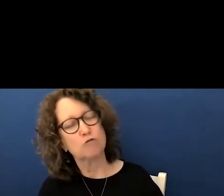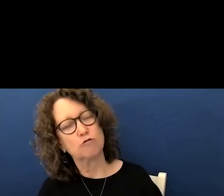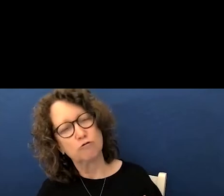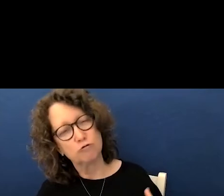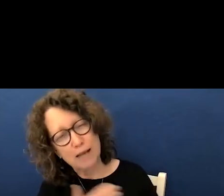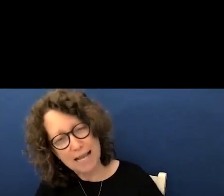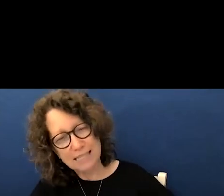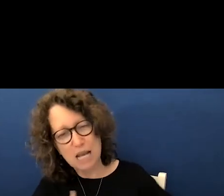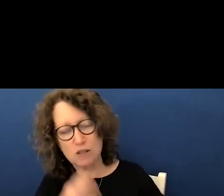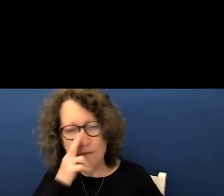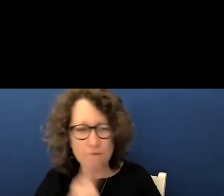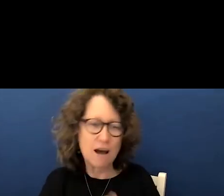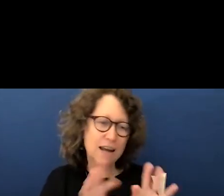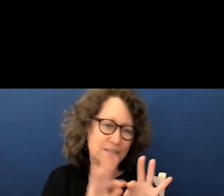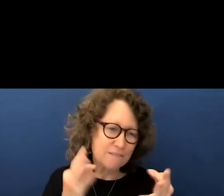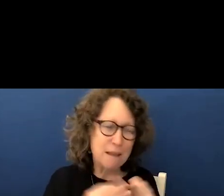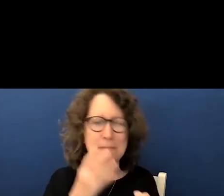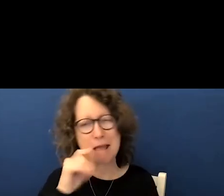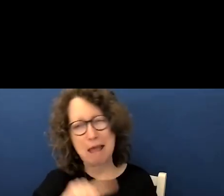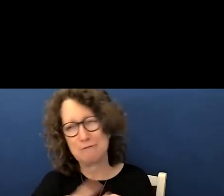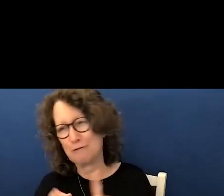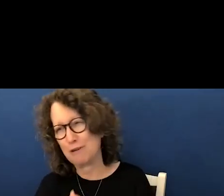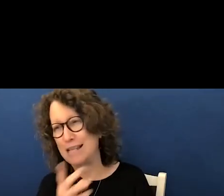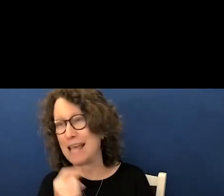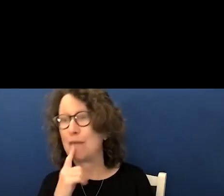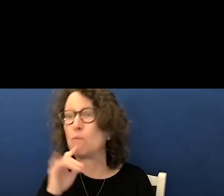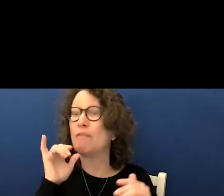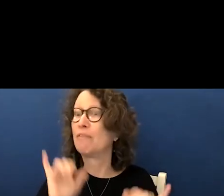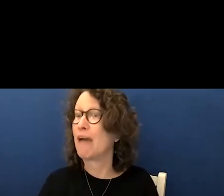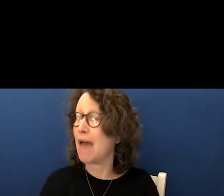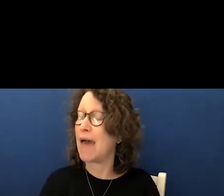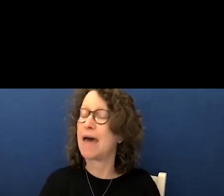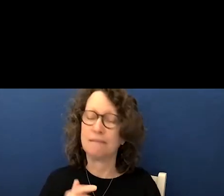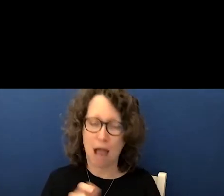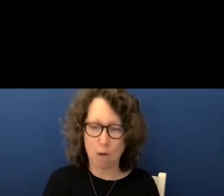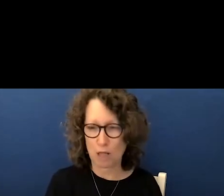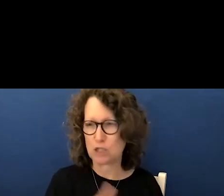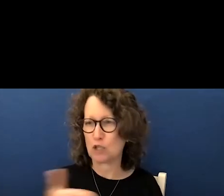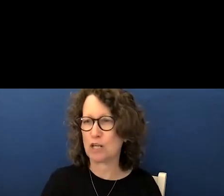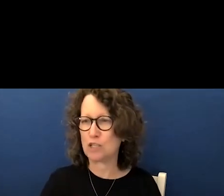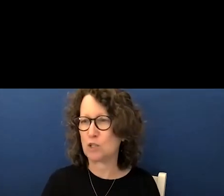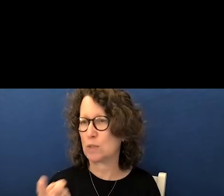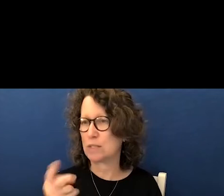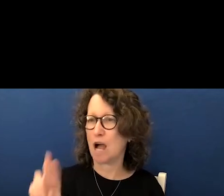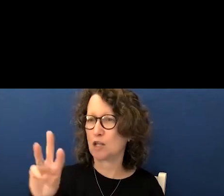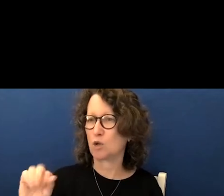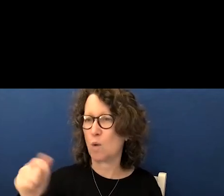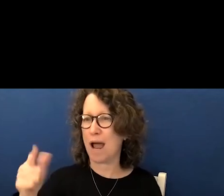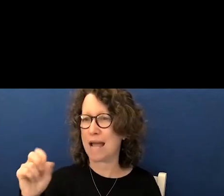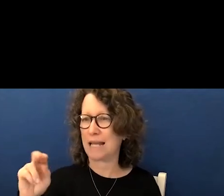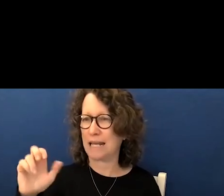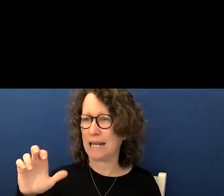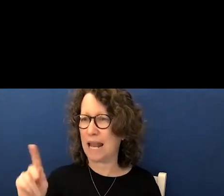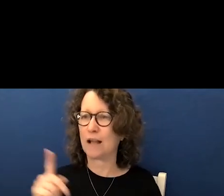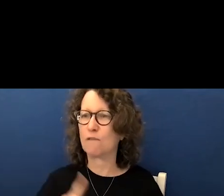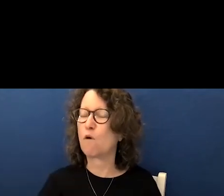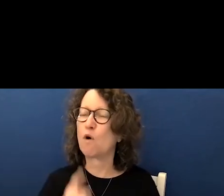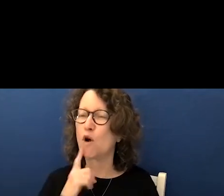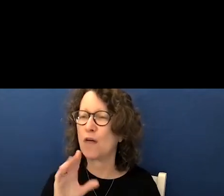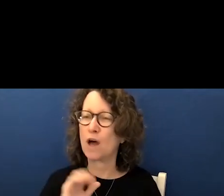family and friends and with that i will turn it over to dr wagenick for the covid